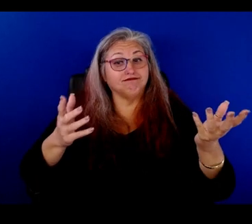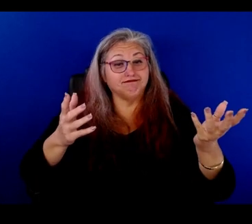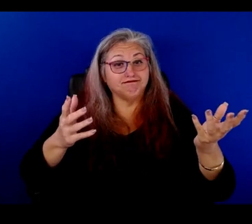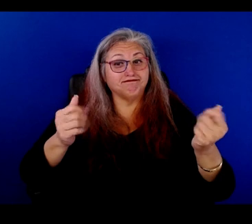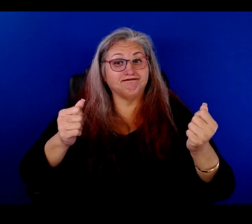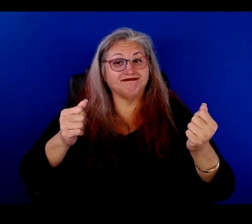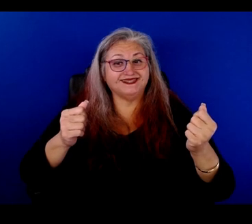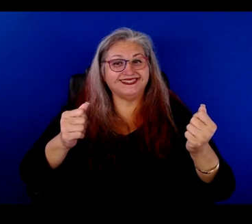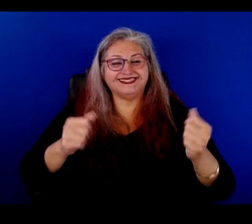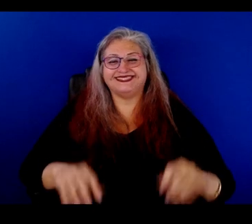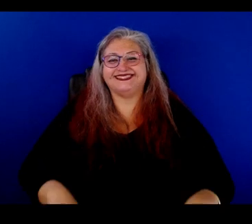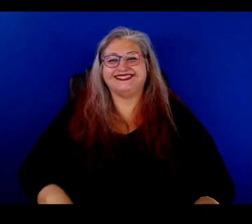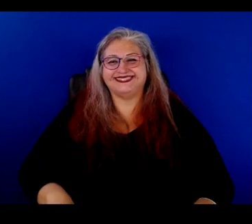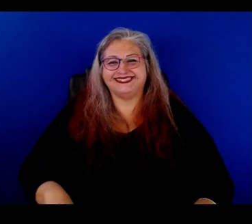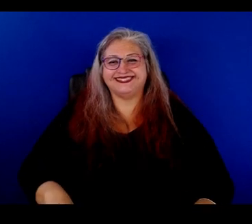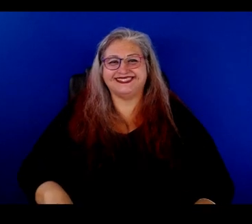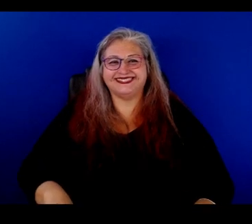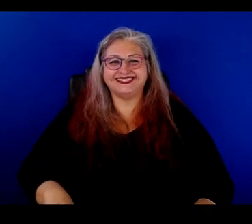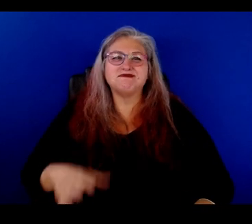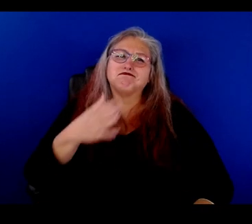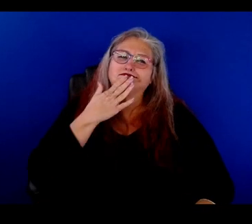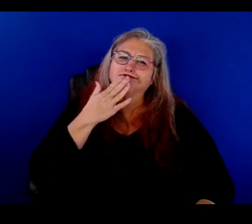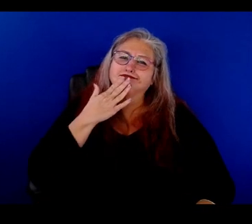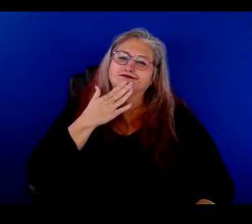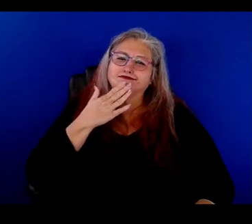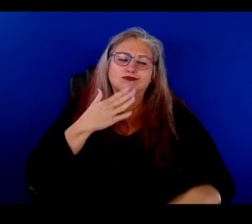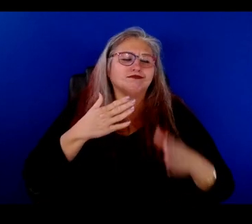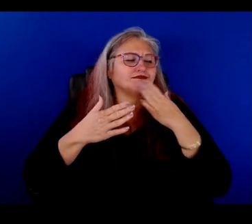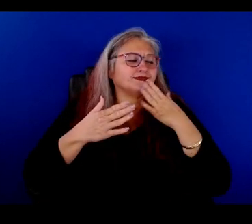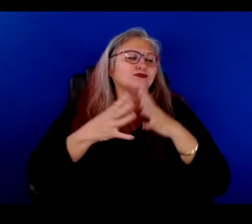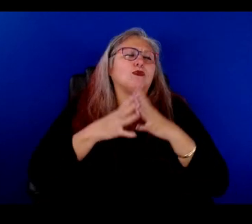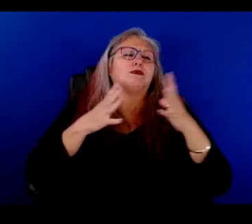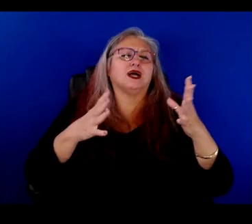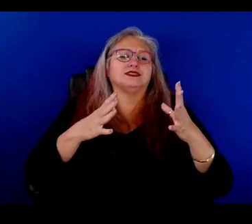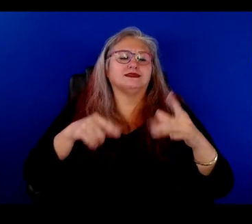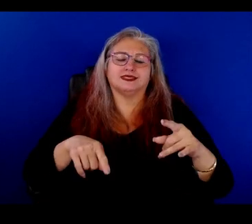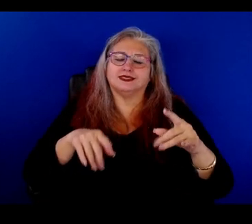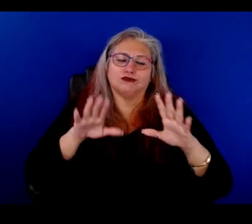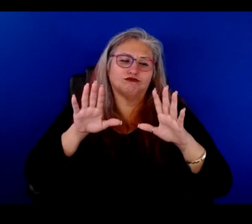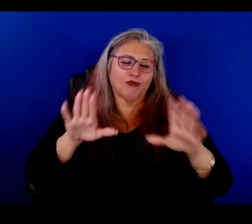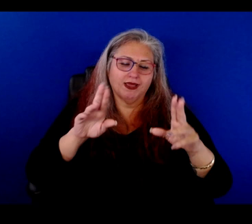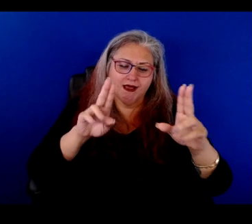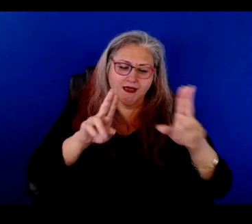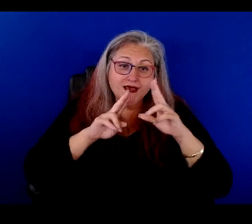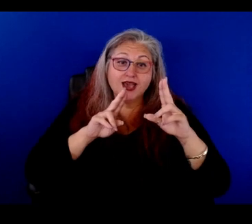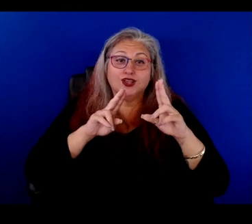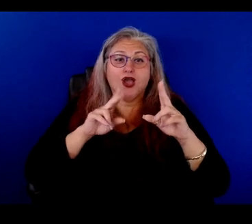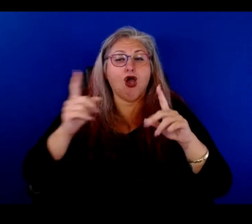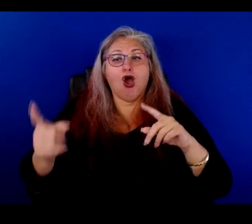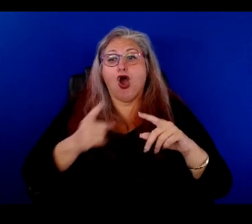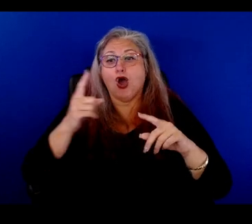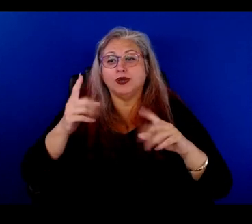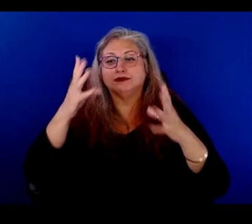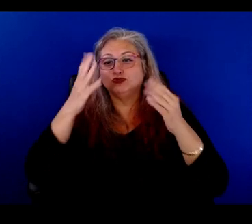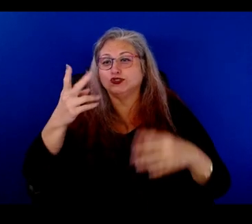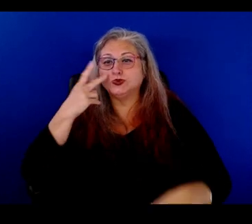But... Oh, thank you. Thank you so much. It's been a great honor. And it's always beautiful